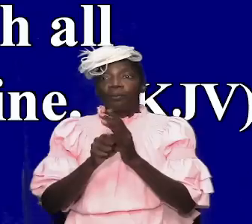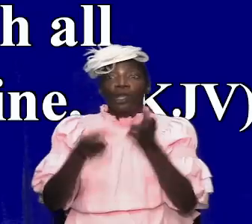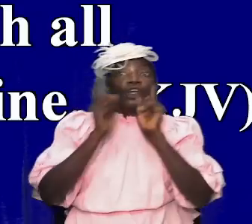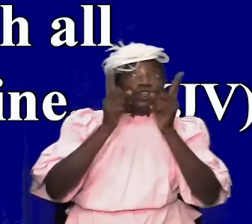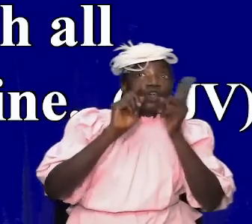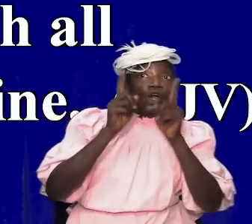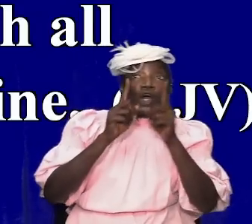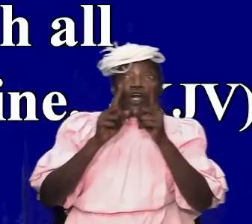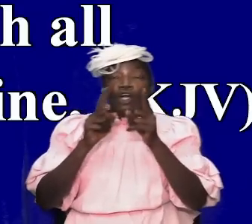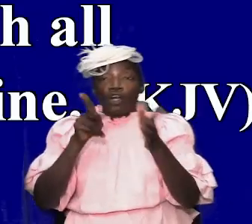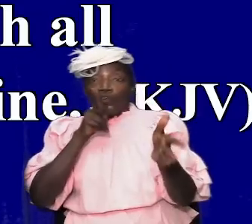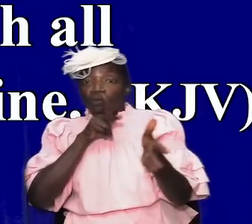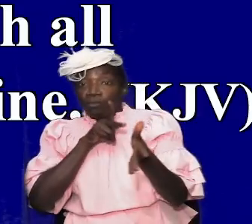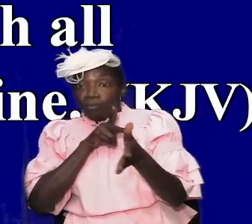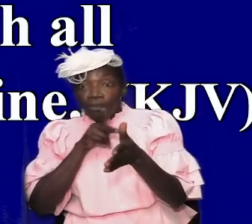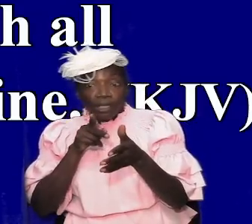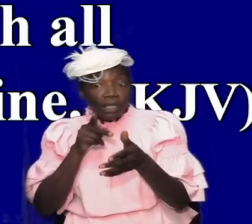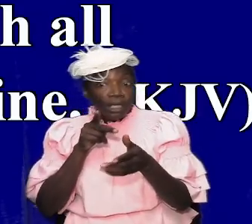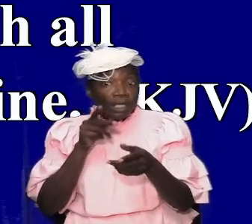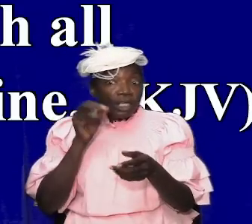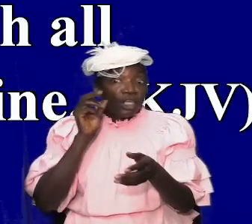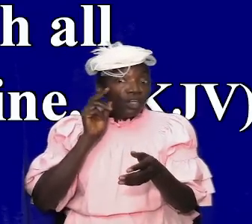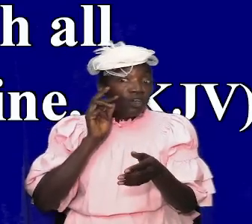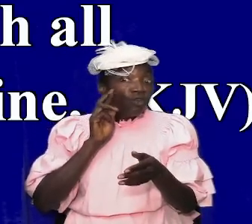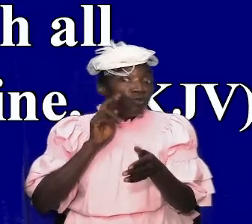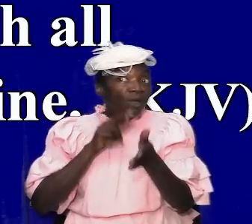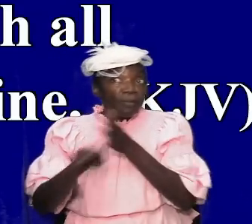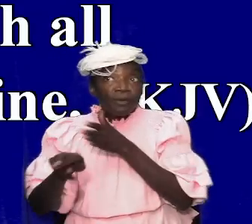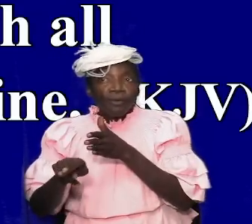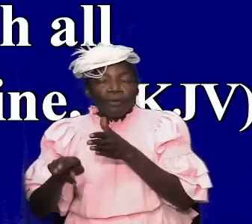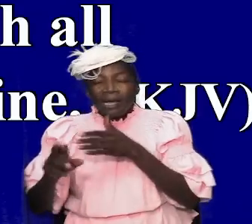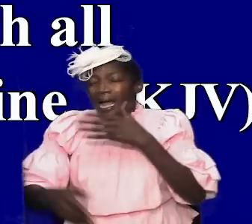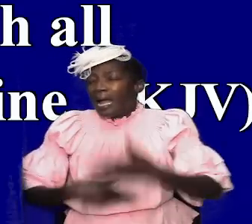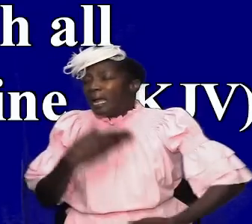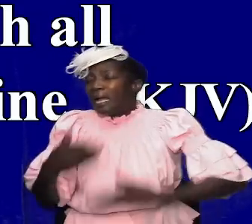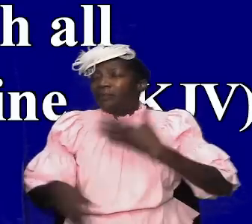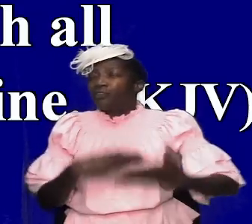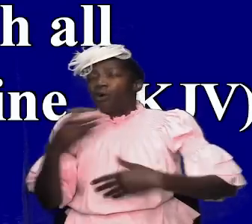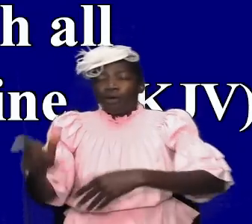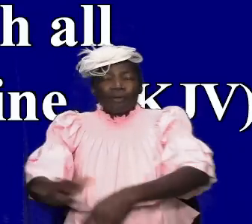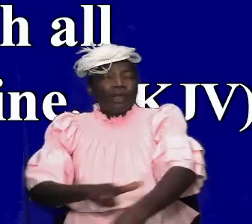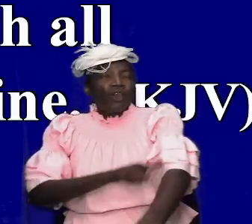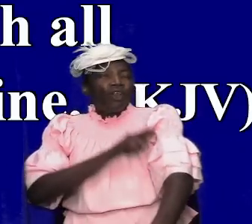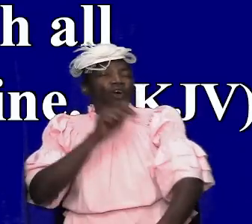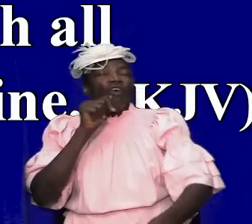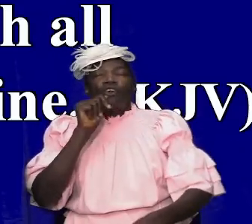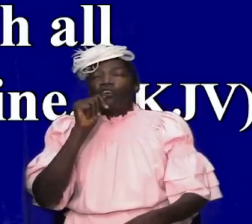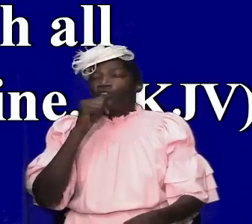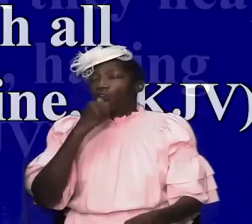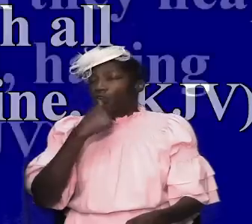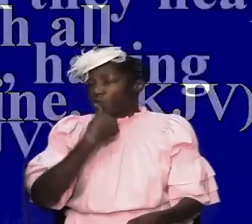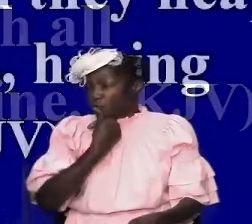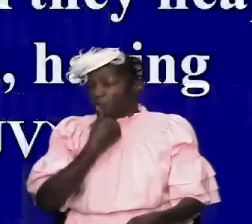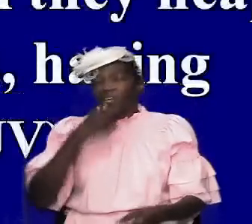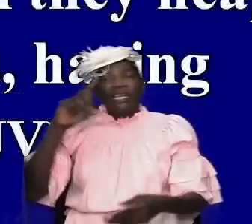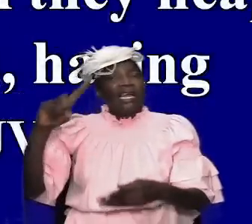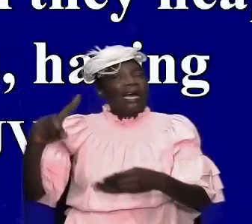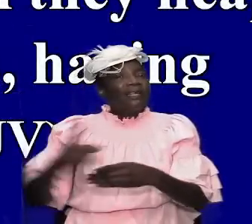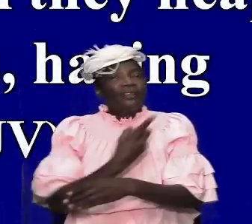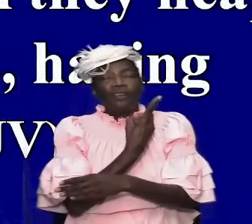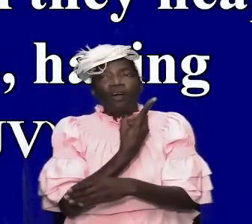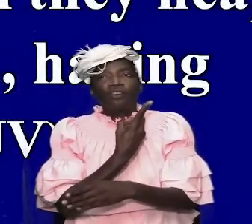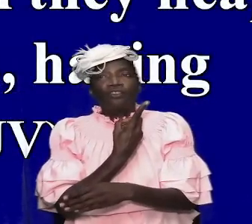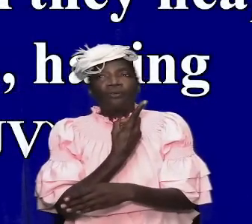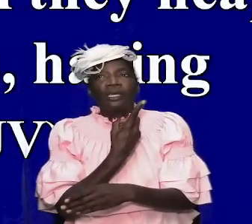rebuke exhort with all long suffering and doctrine